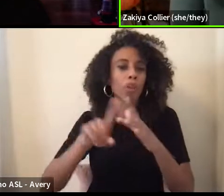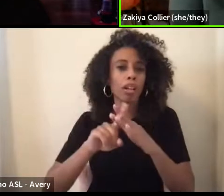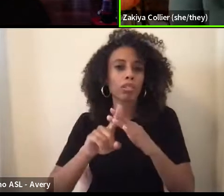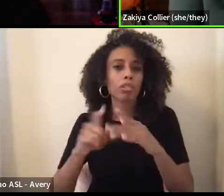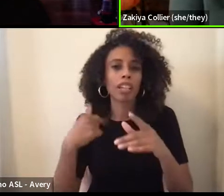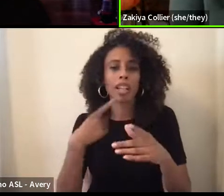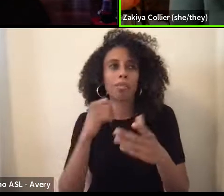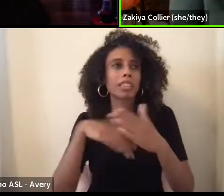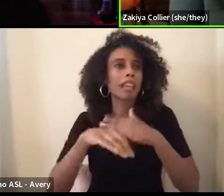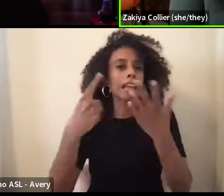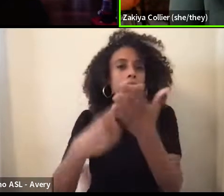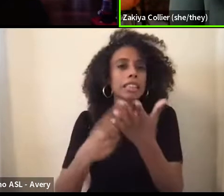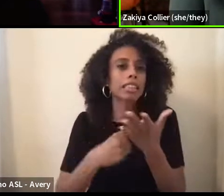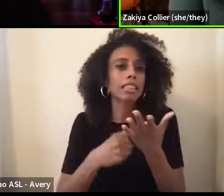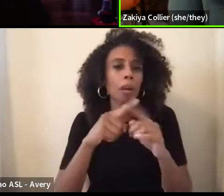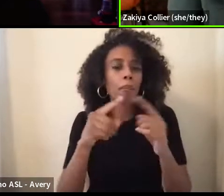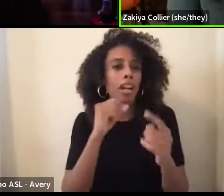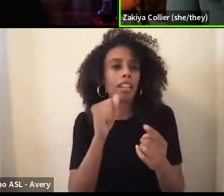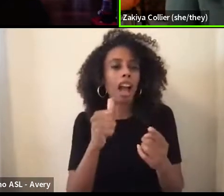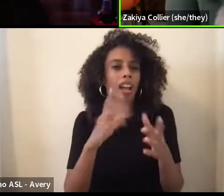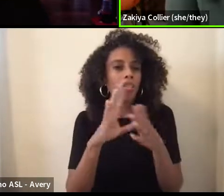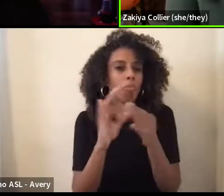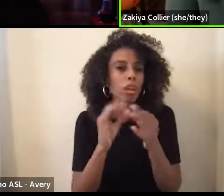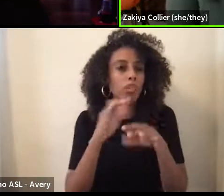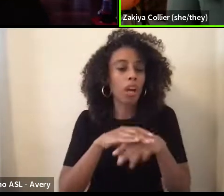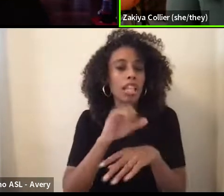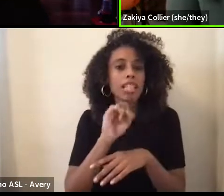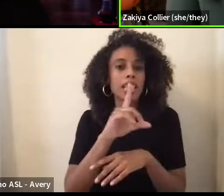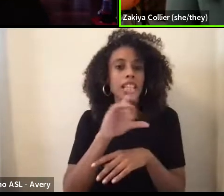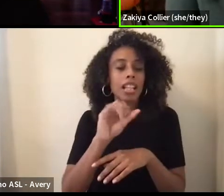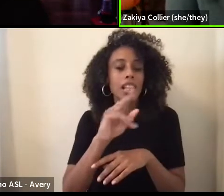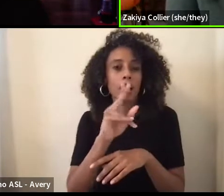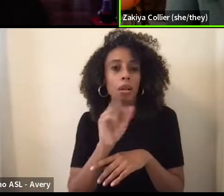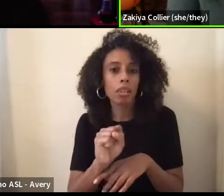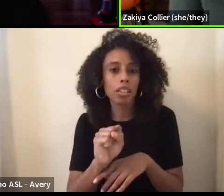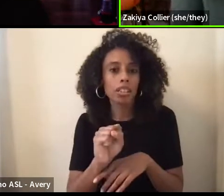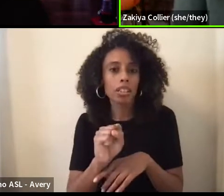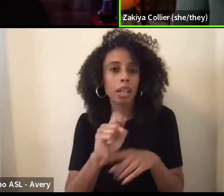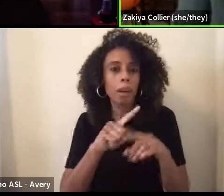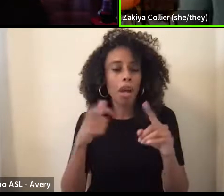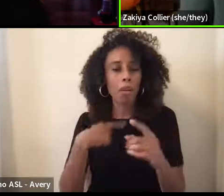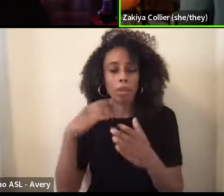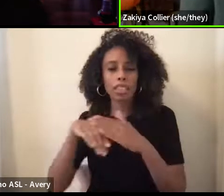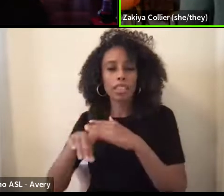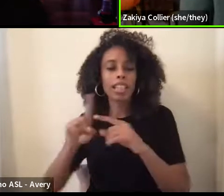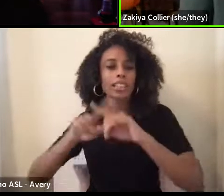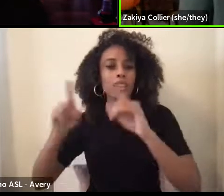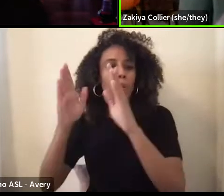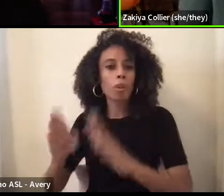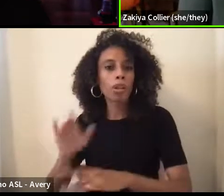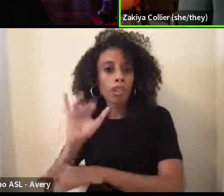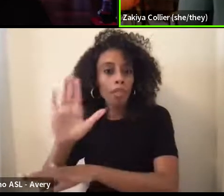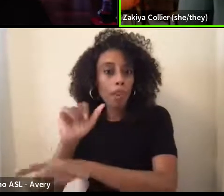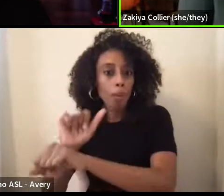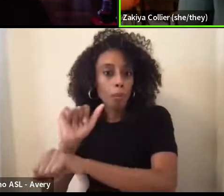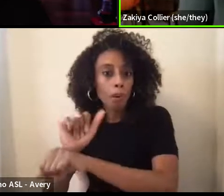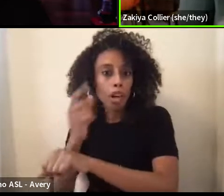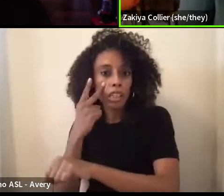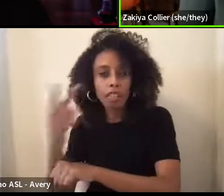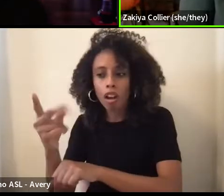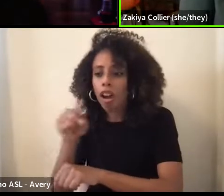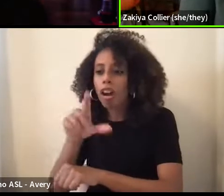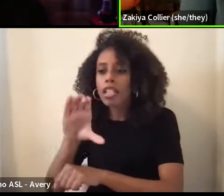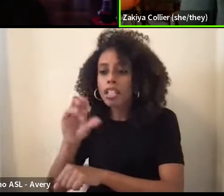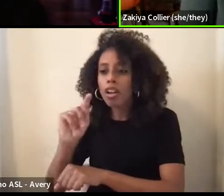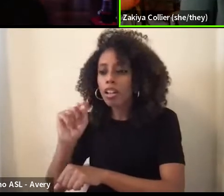that was mentioned on the syllabus, but it was sort of cited in someone else's work. Um, and at that point I began